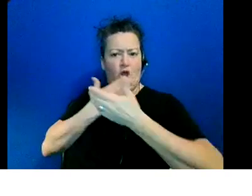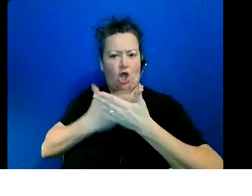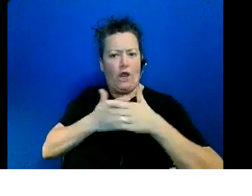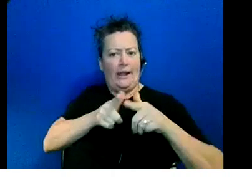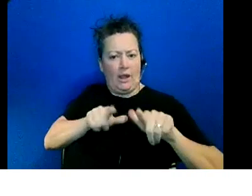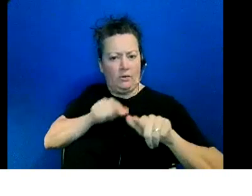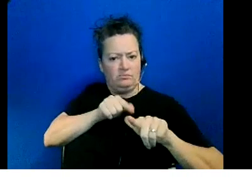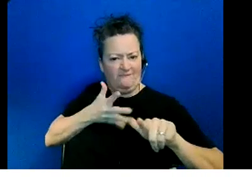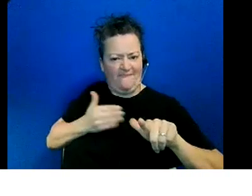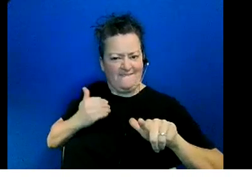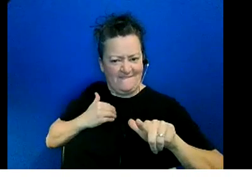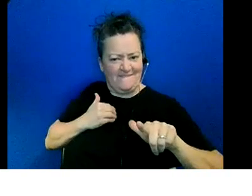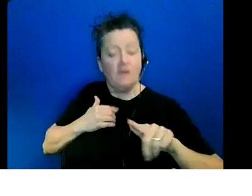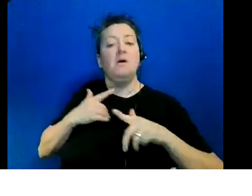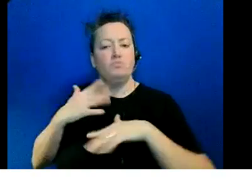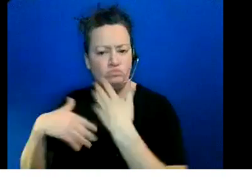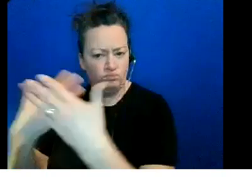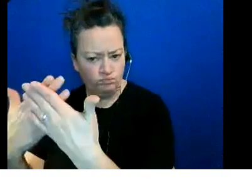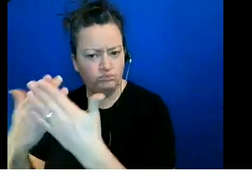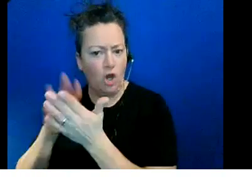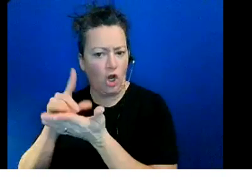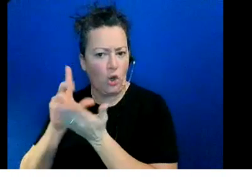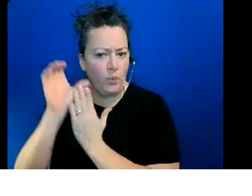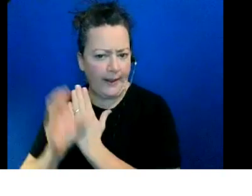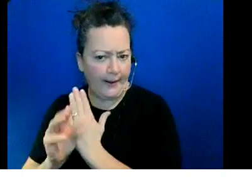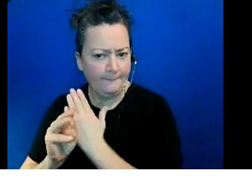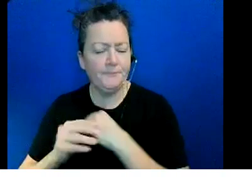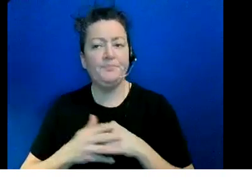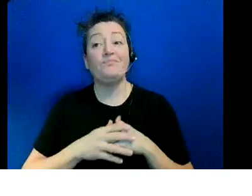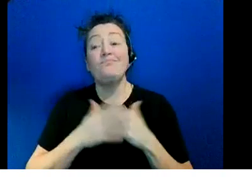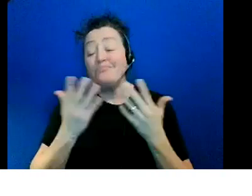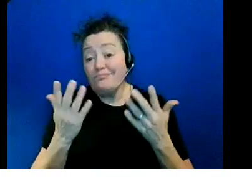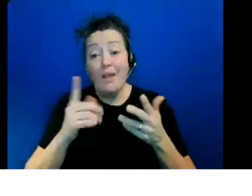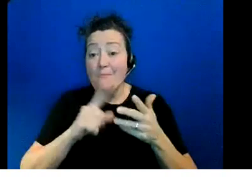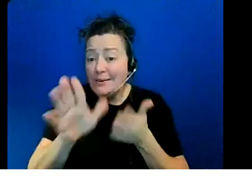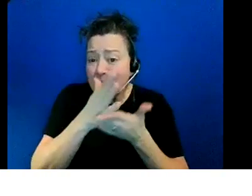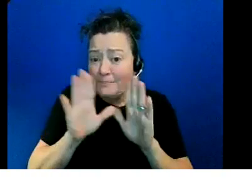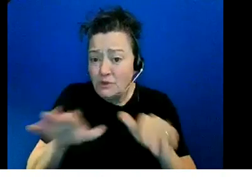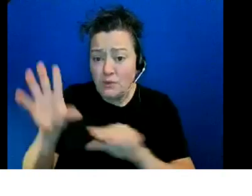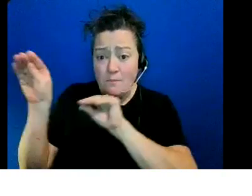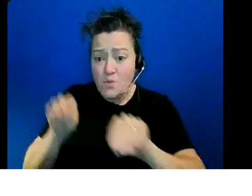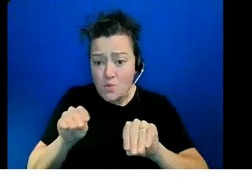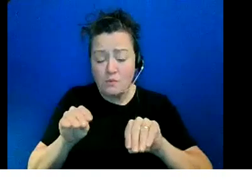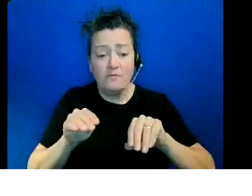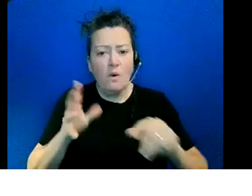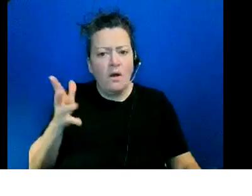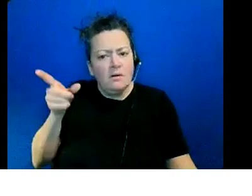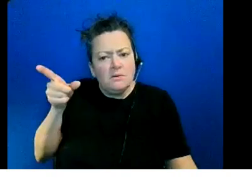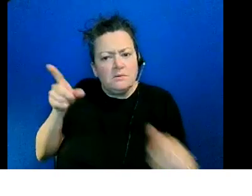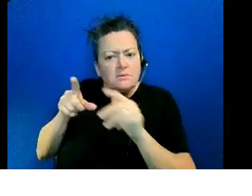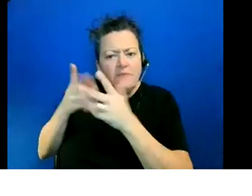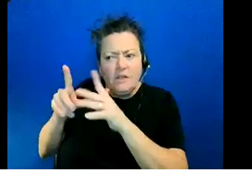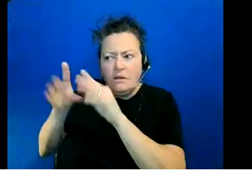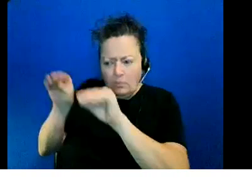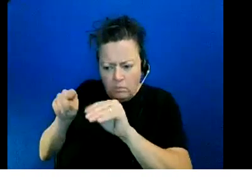begin but we can have kids there coming to the country when they are already in in third grade four grade fifth